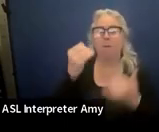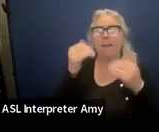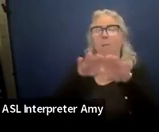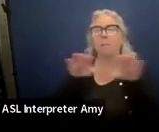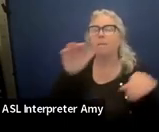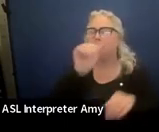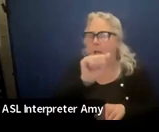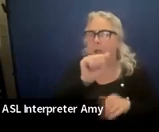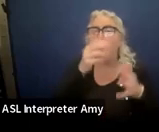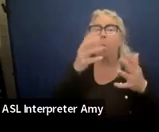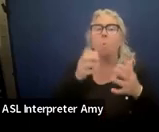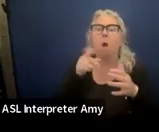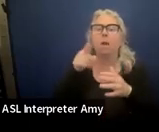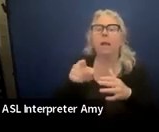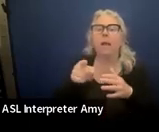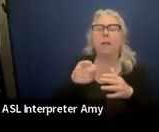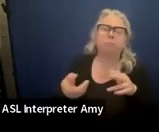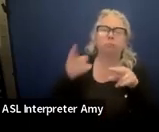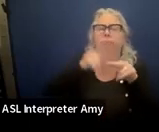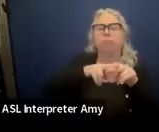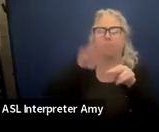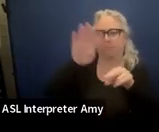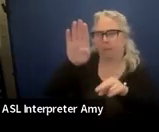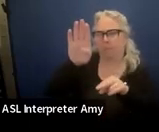and we want Leo to get to level B.